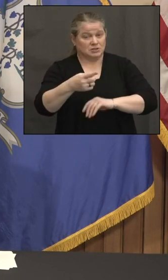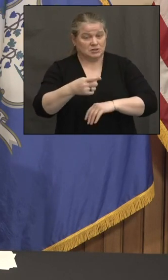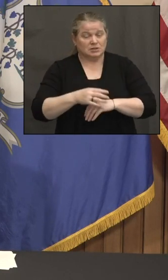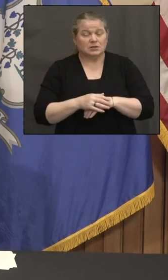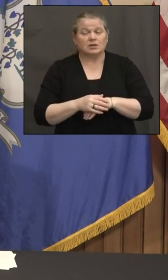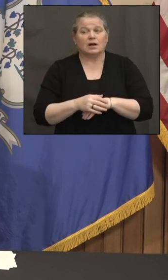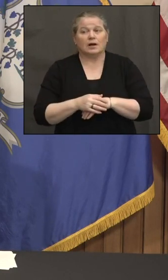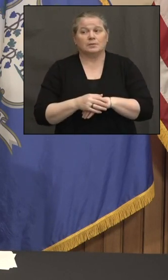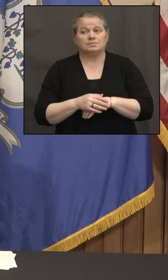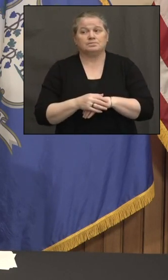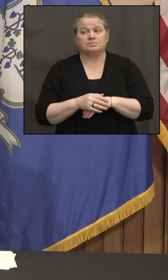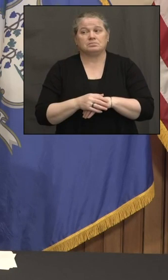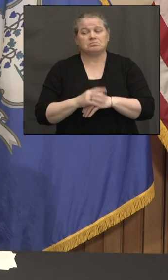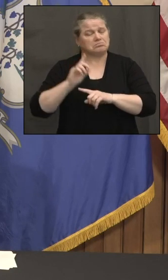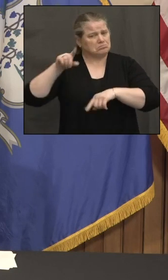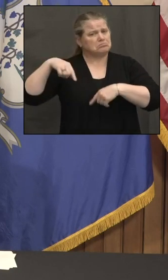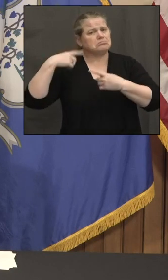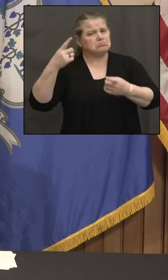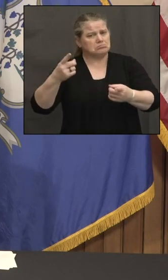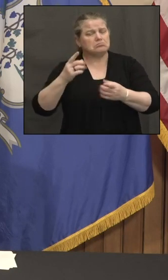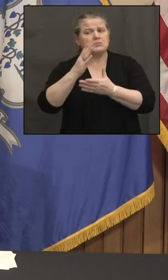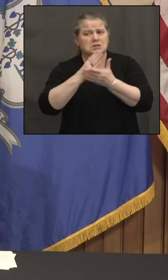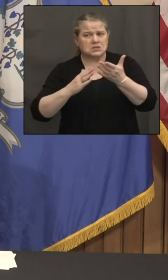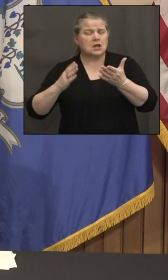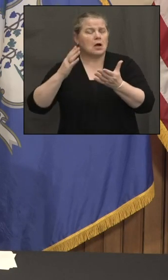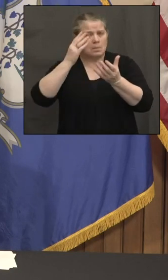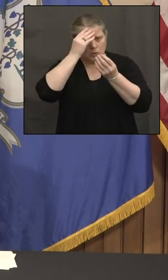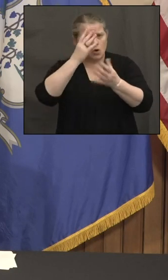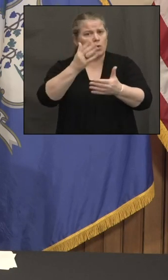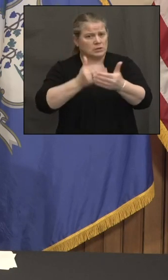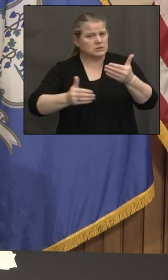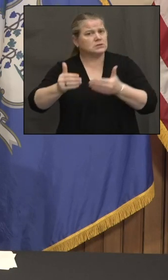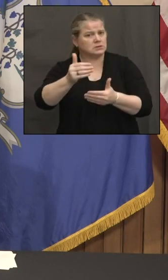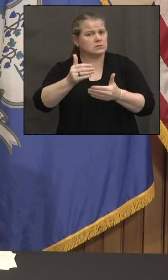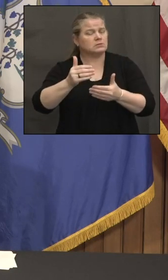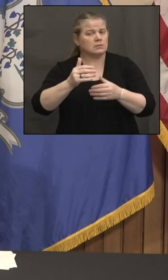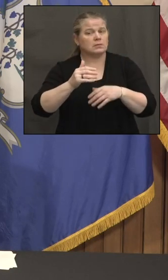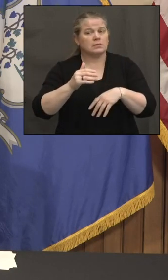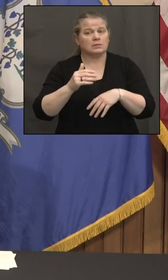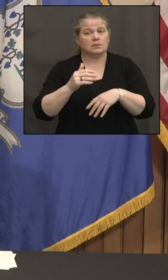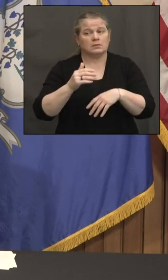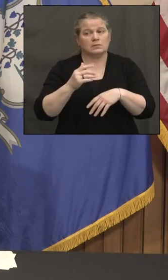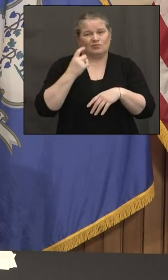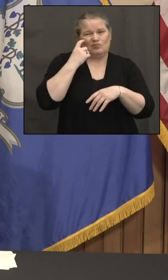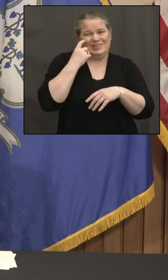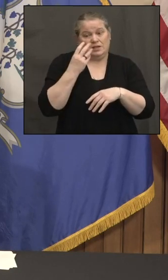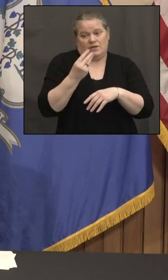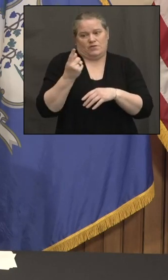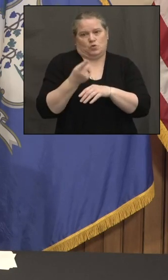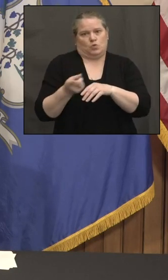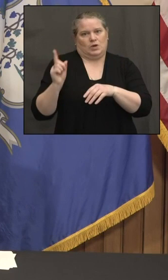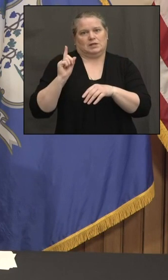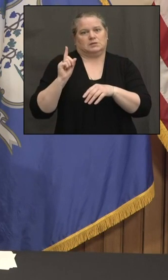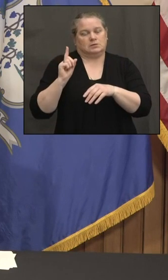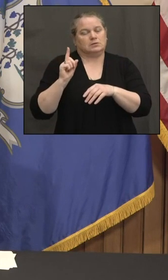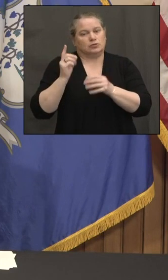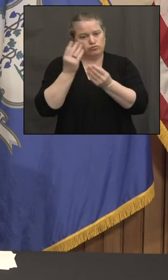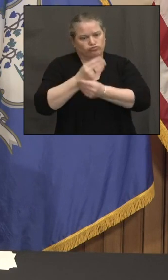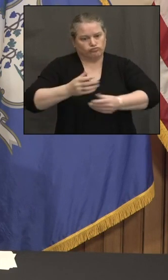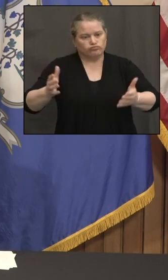notice, varying degrees of notice in the past, uh, most recently, uh, a couple of weeks notice of the, the reopening, uh,